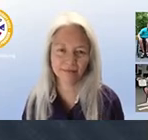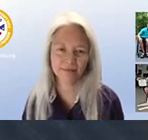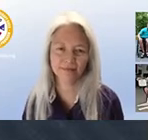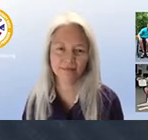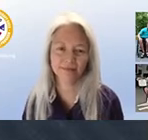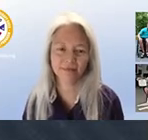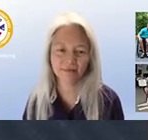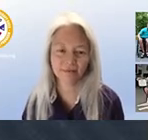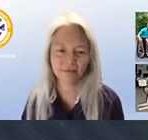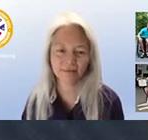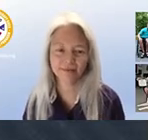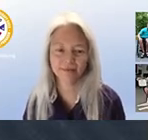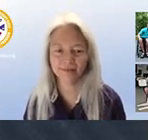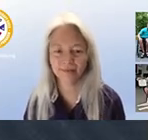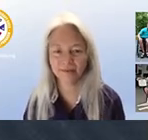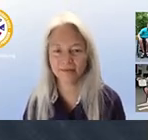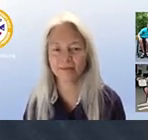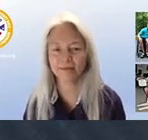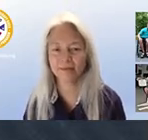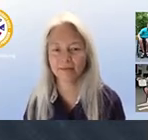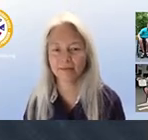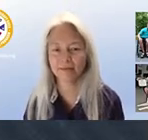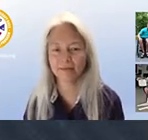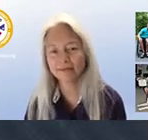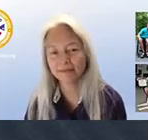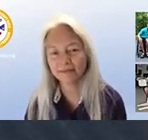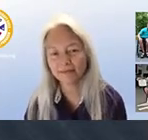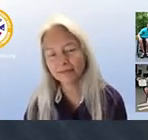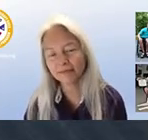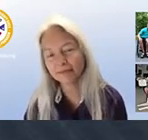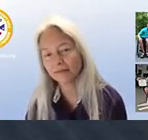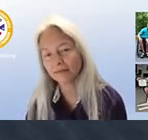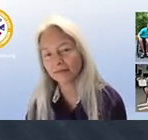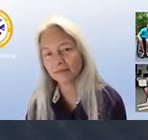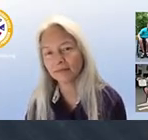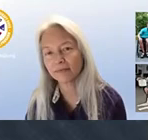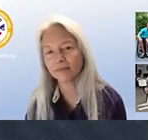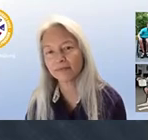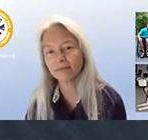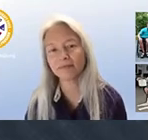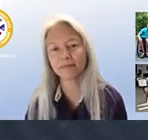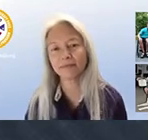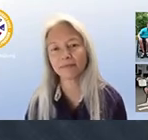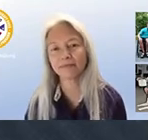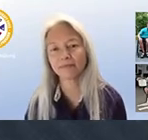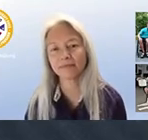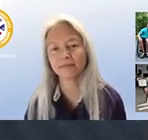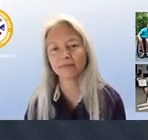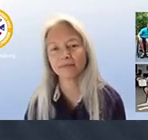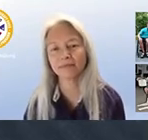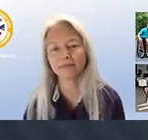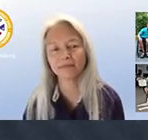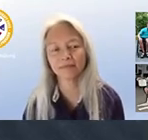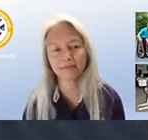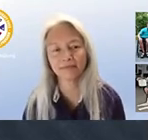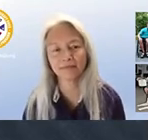antics the things he does give me five give me five that a boy yeah give me five